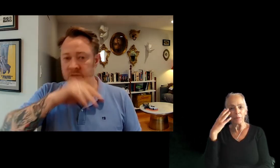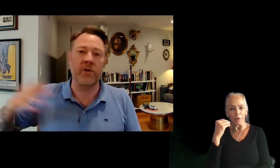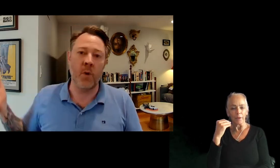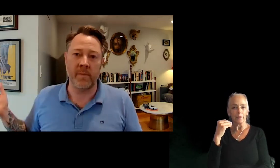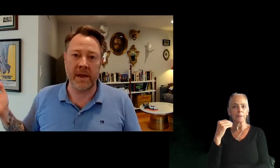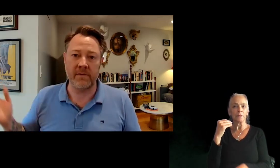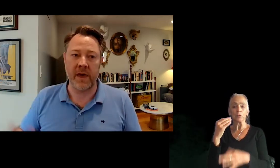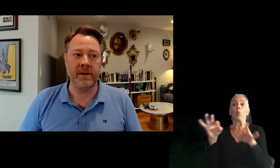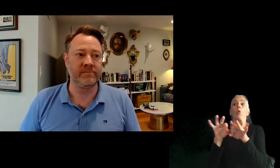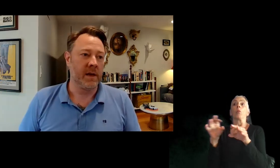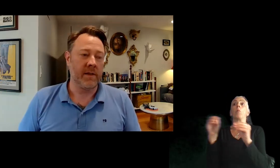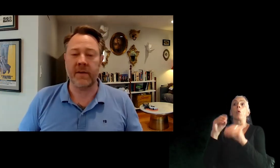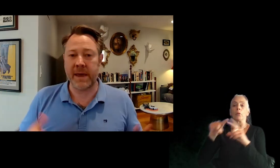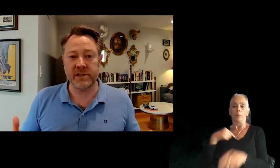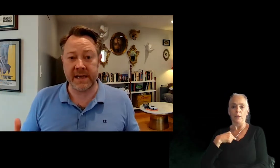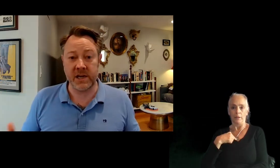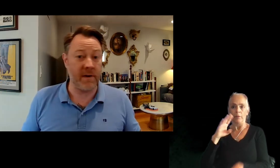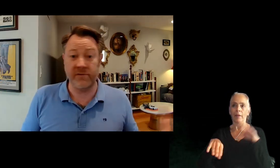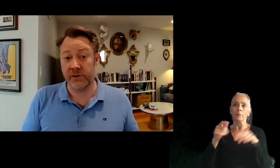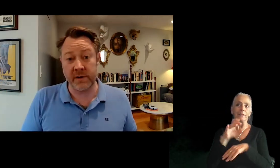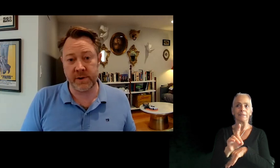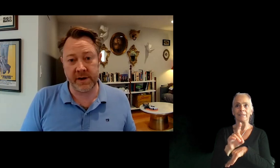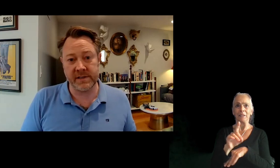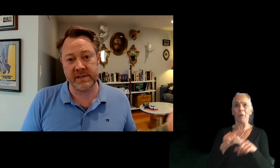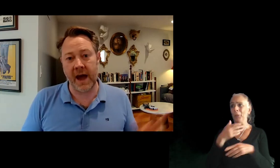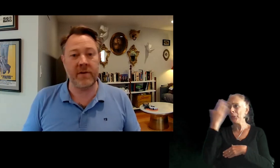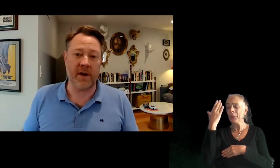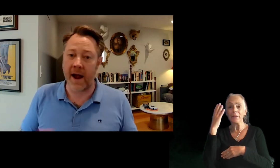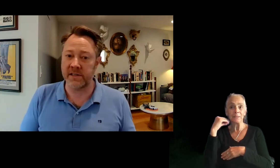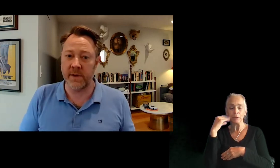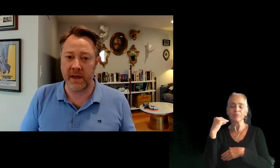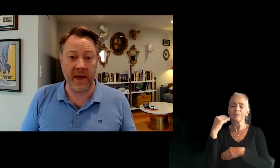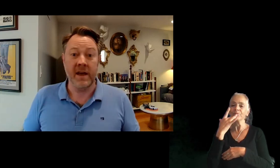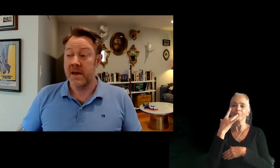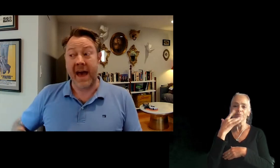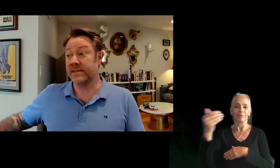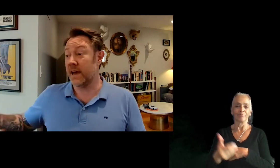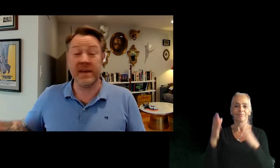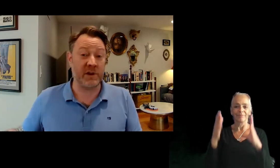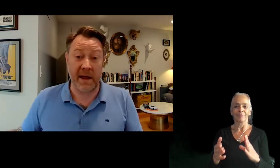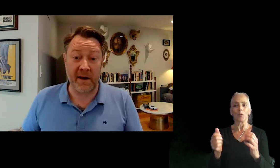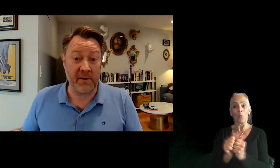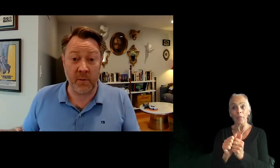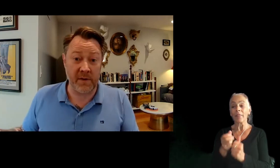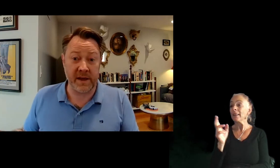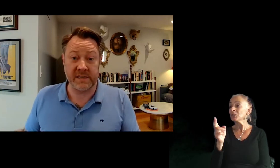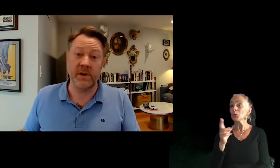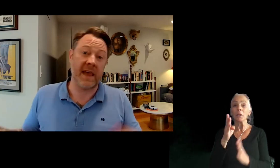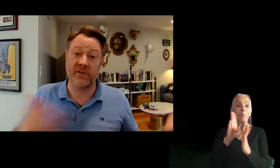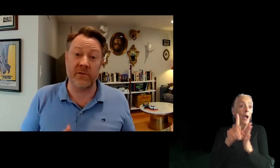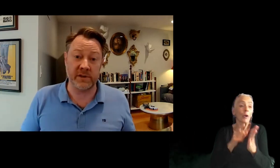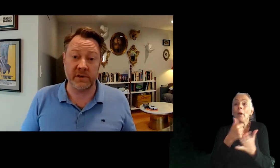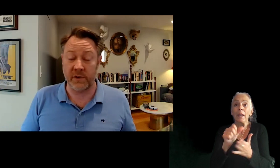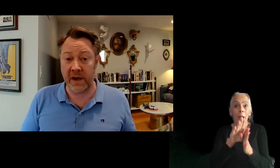is worth more to me than like a PhD and you have zero experience, I'd rather hire somebody that has a history background or whatever it